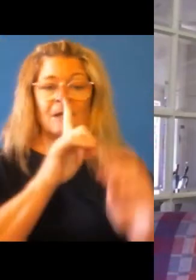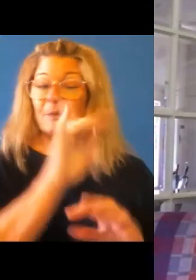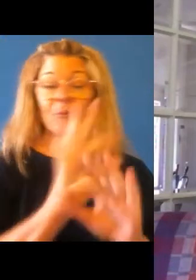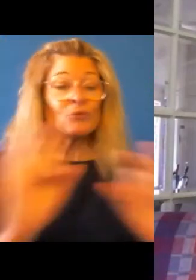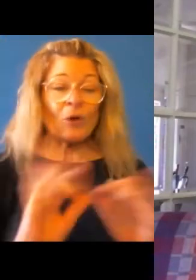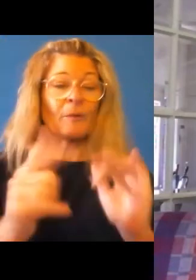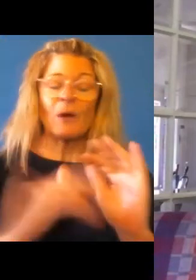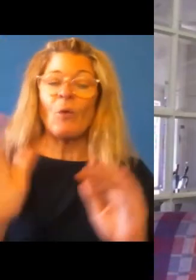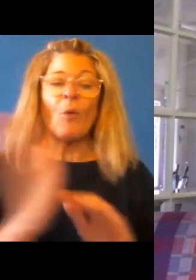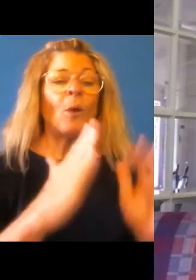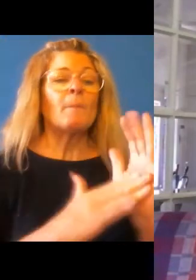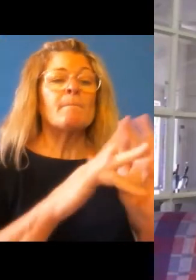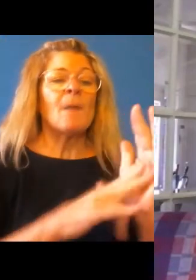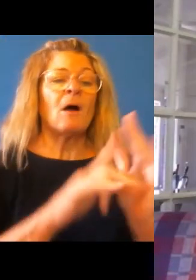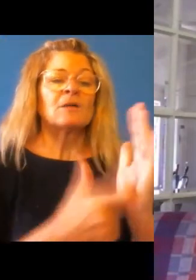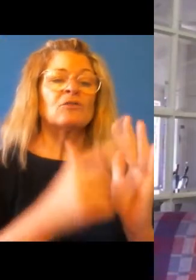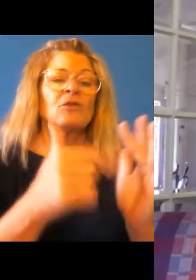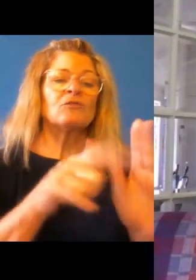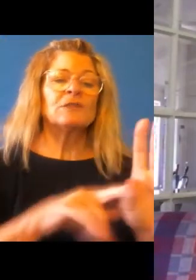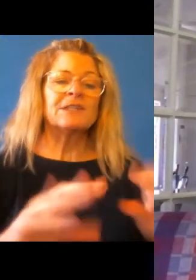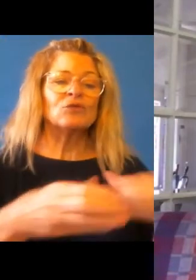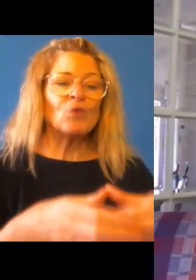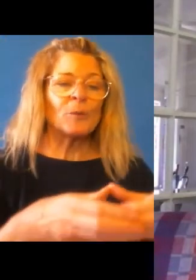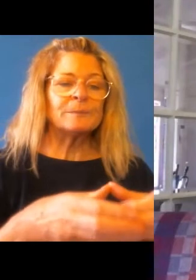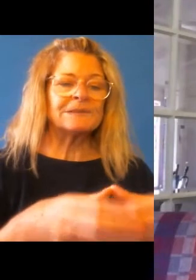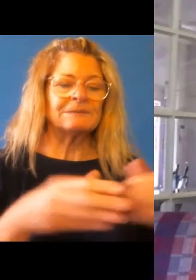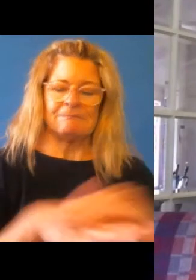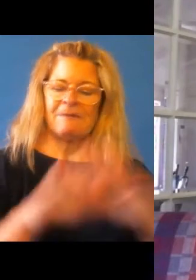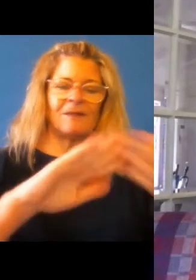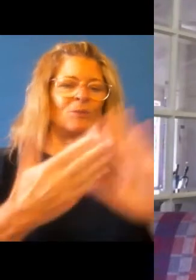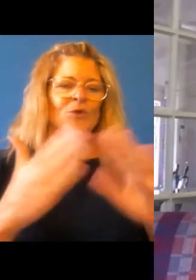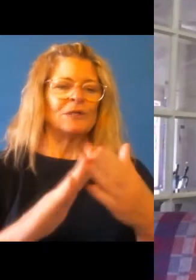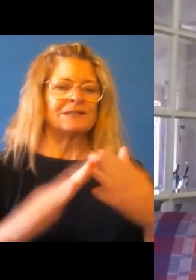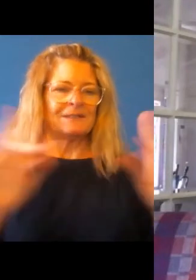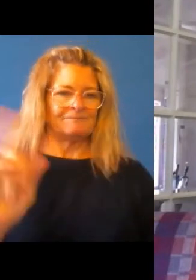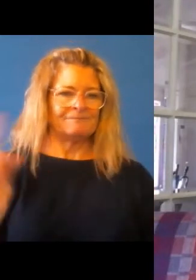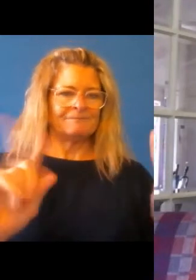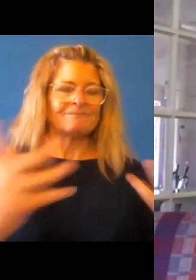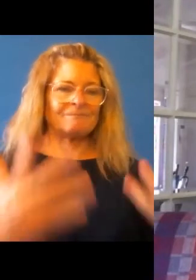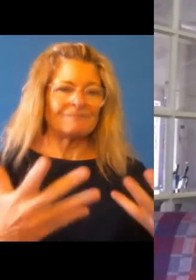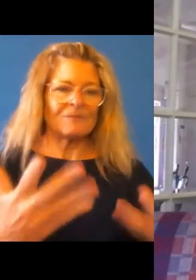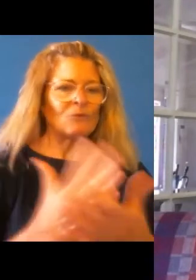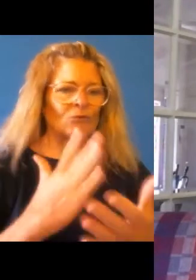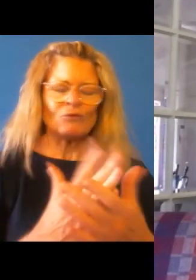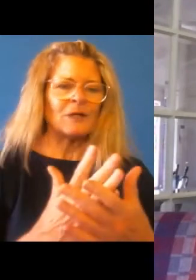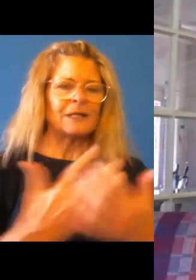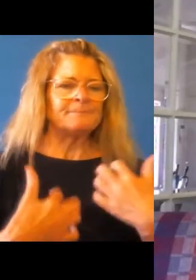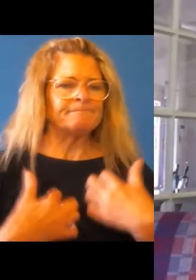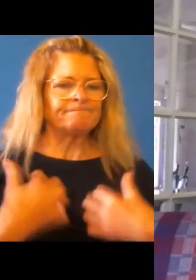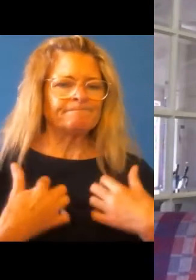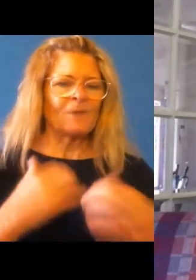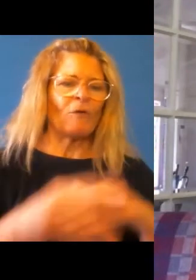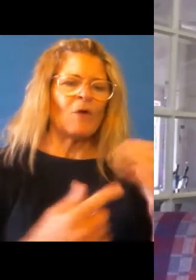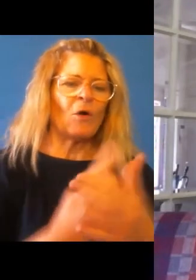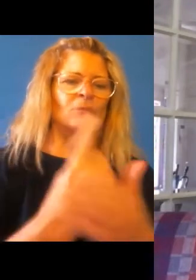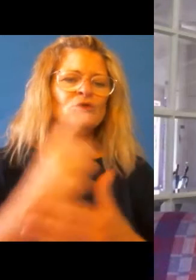up, you know, this broad society that we live in. And take the opportunity to look at programs like